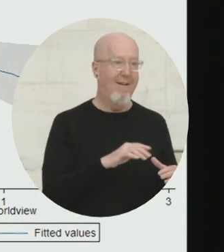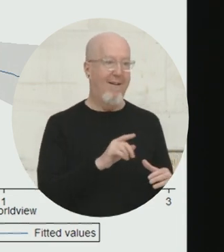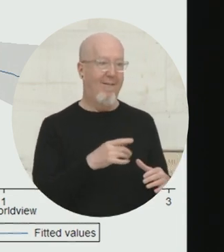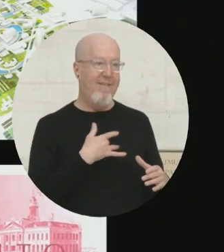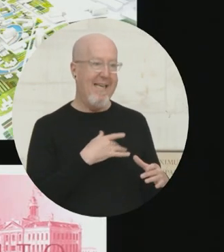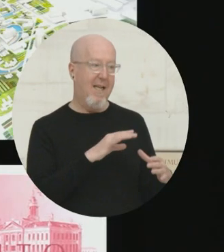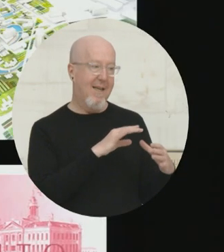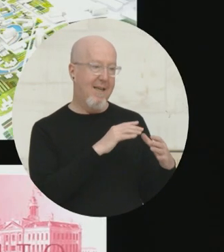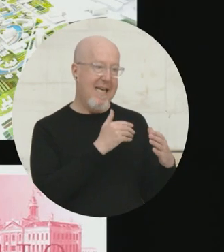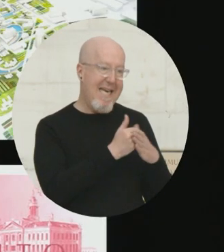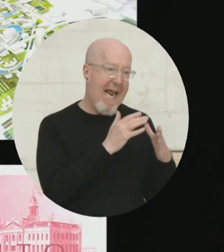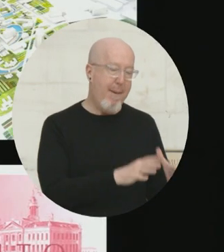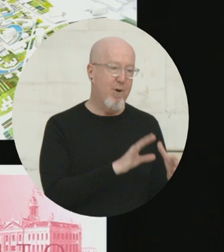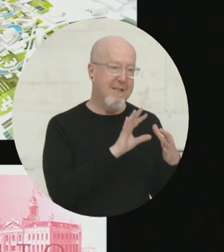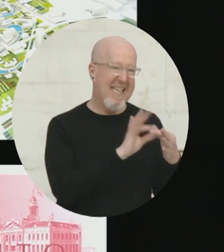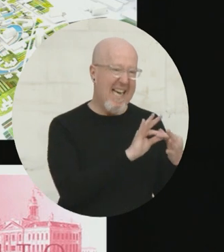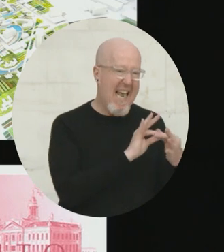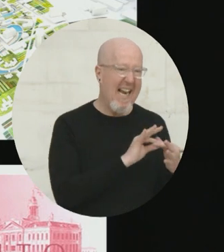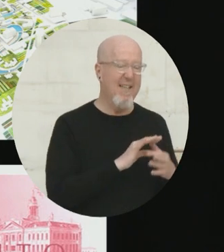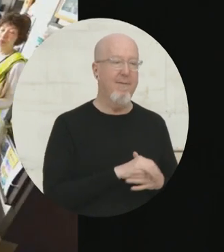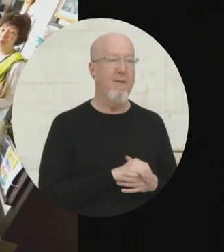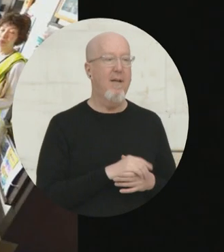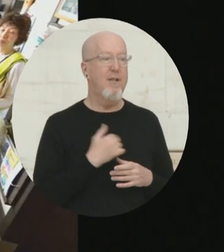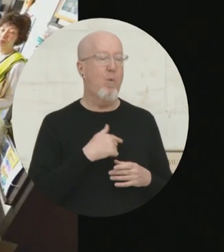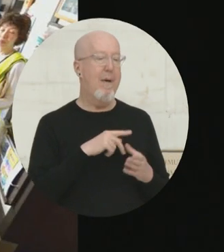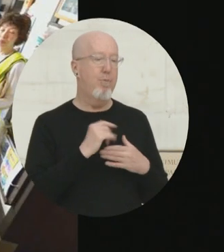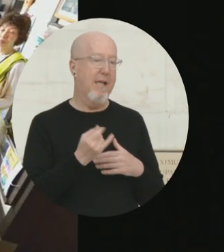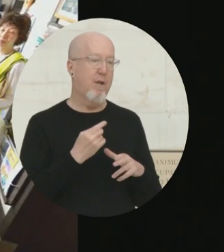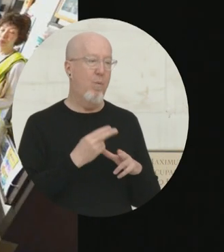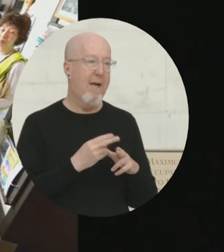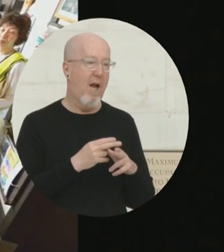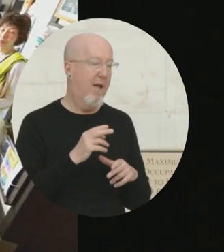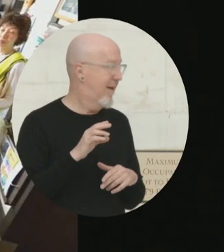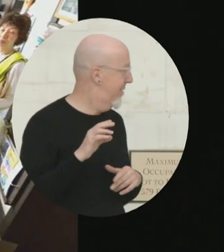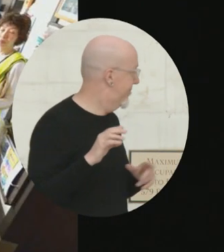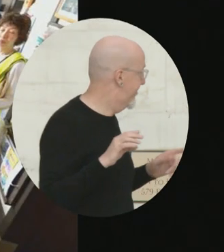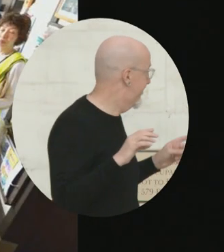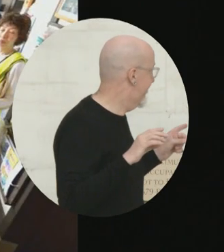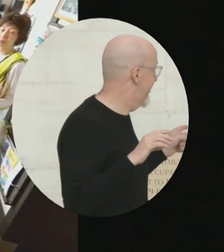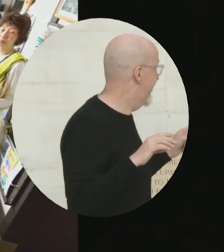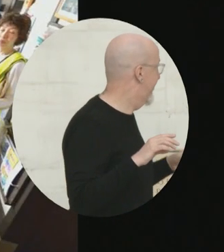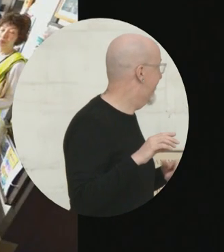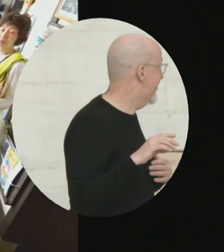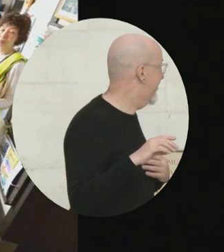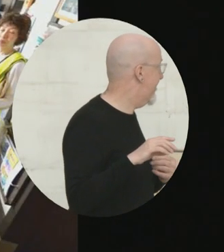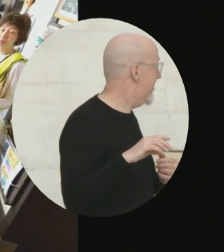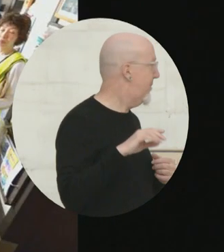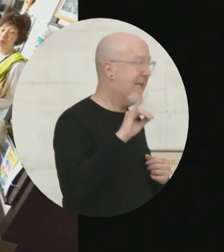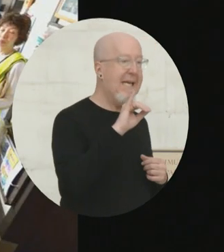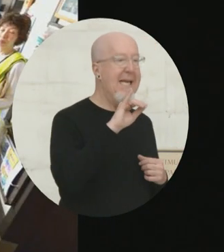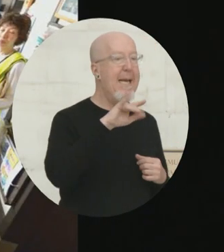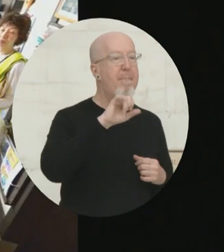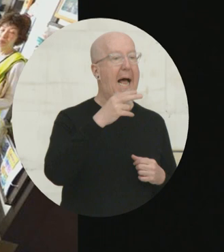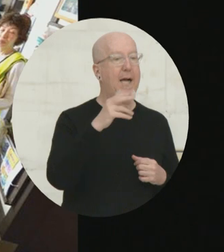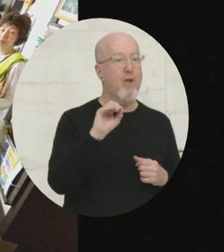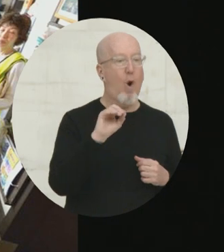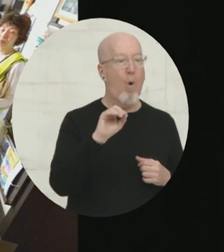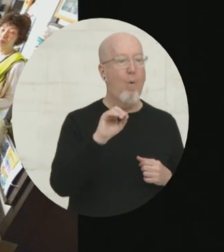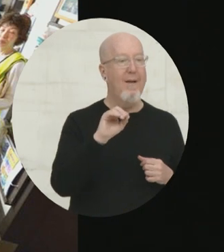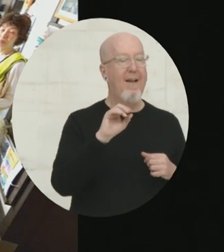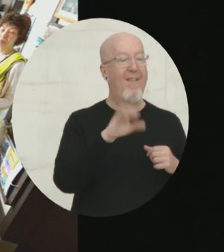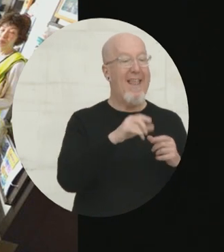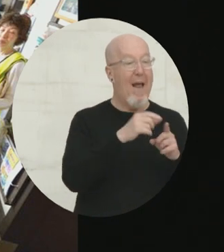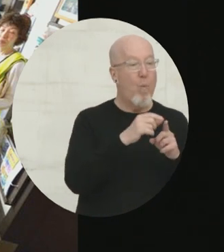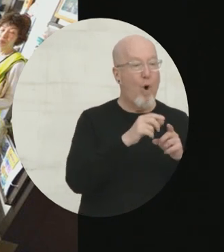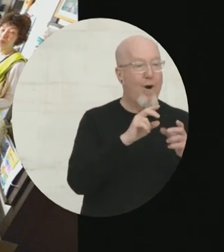within the area? So we had a project that we called Ibasho. Ibasho in Japanese means my place.